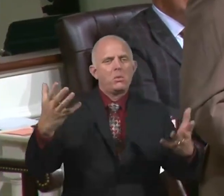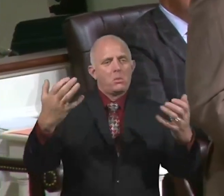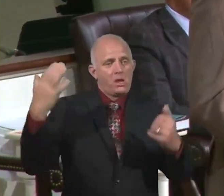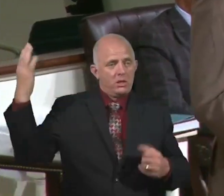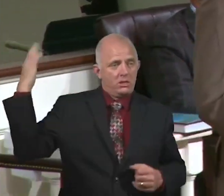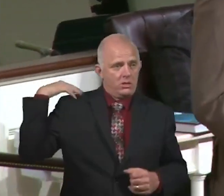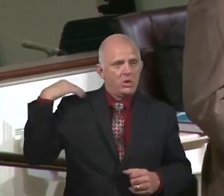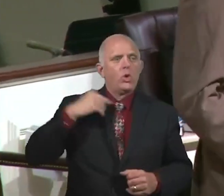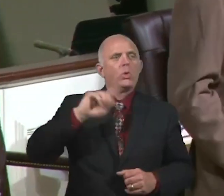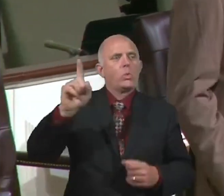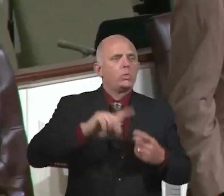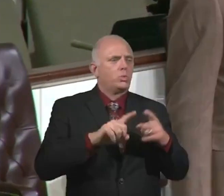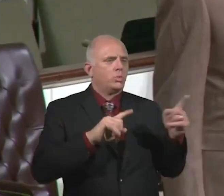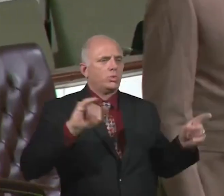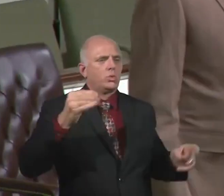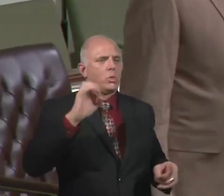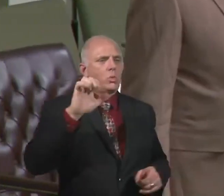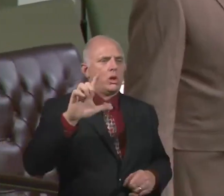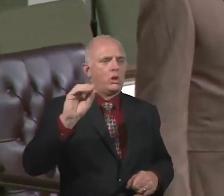Fly there every weekend if you want.